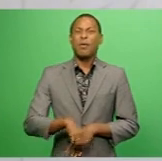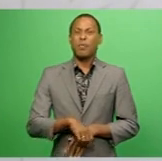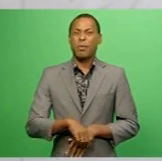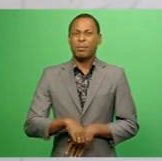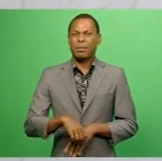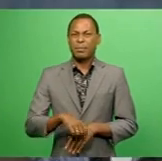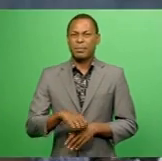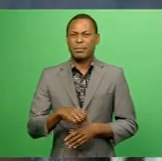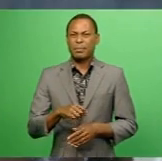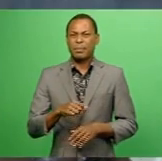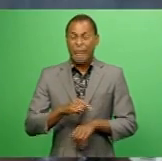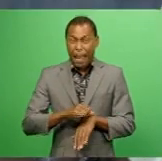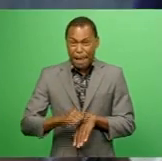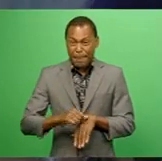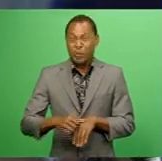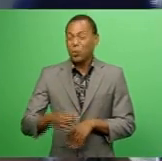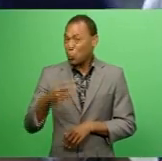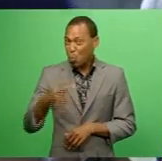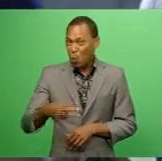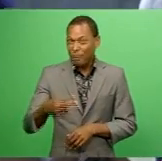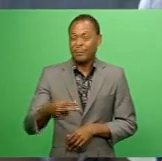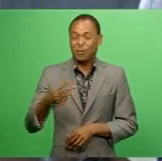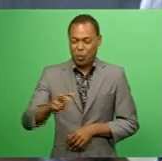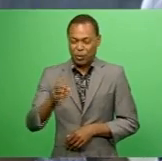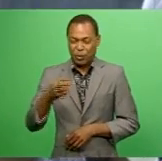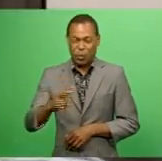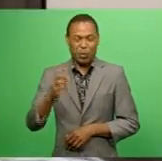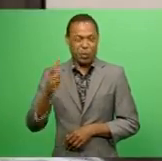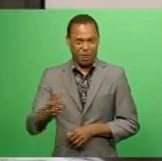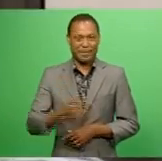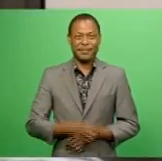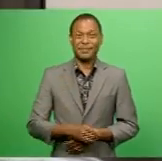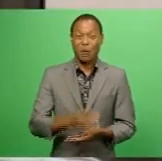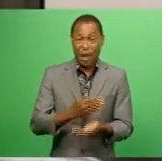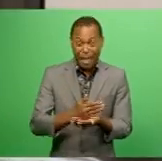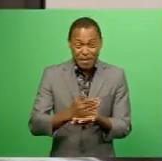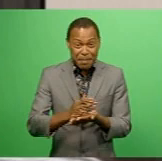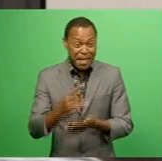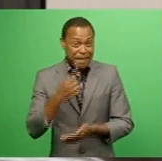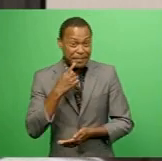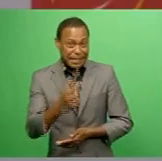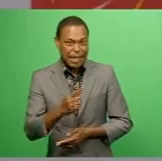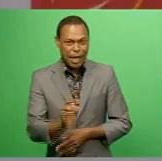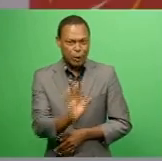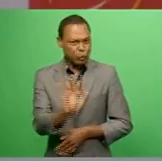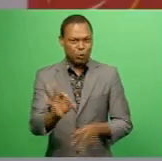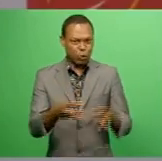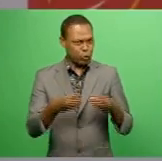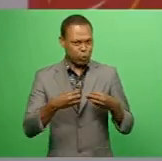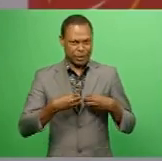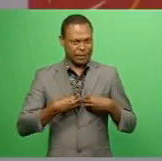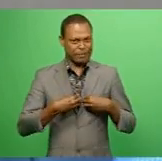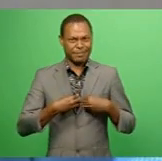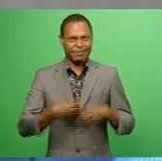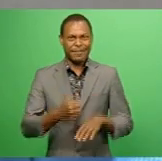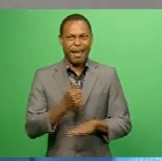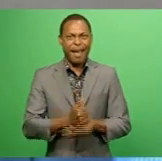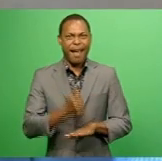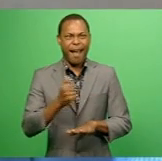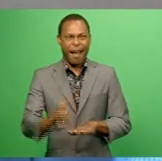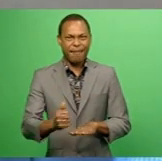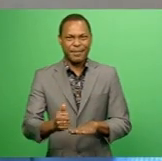2021. The FNPF points out that these members will not receive any government top-ups. Phase 4